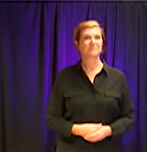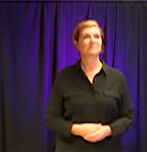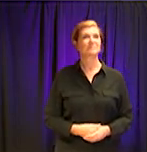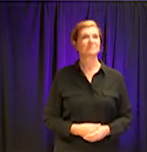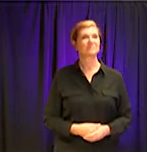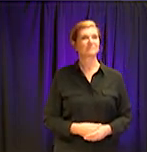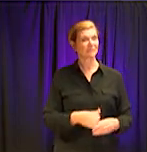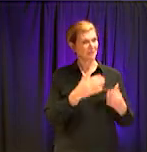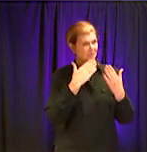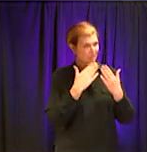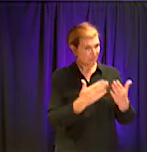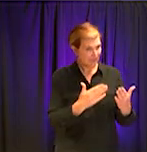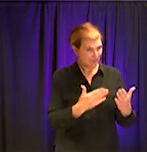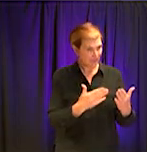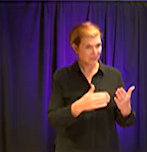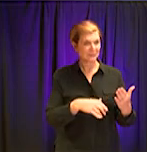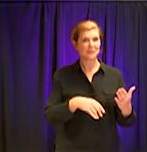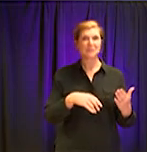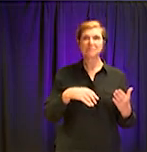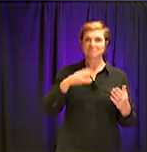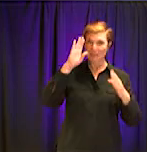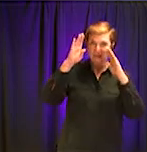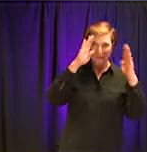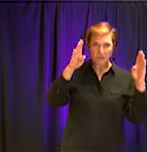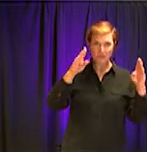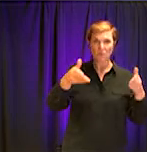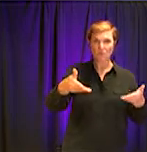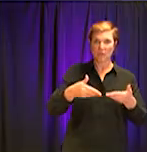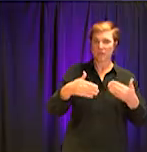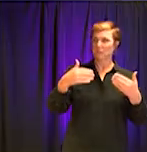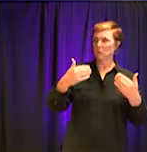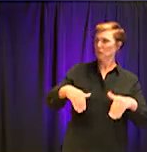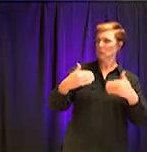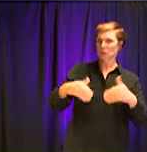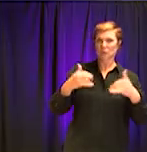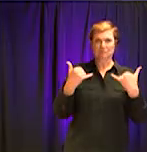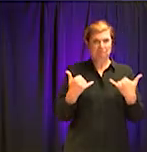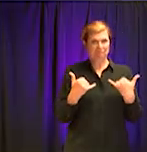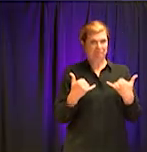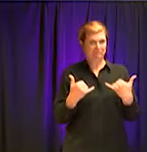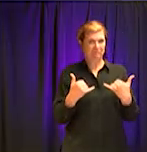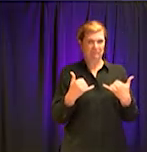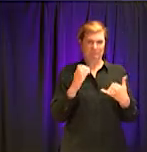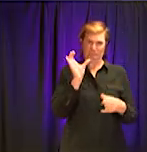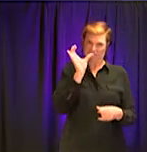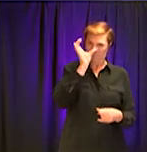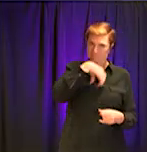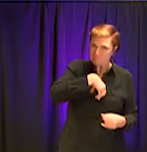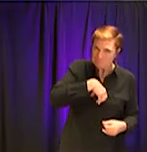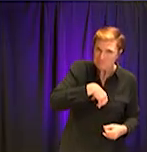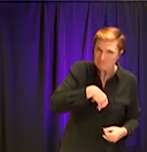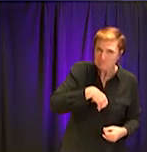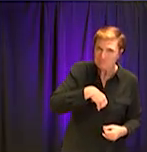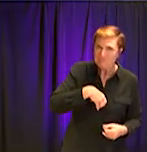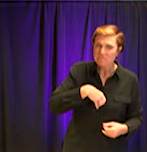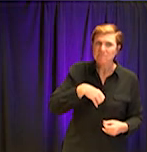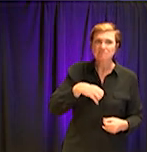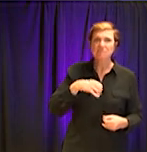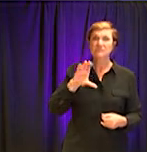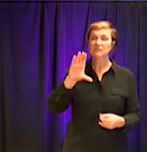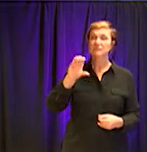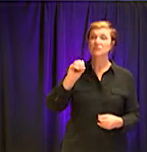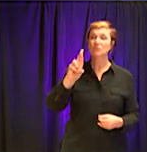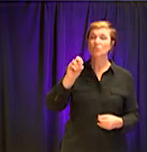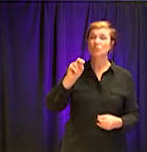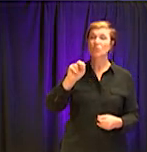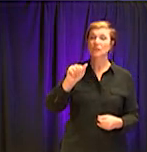everyone, and welcome. These are interesting times, to say the least. The coronavirus has presented